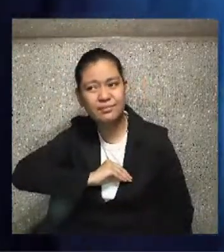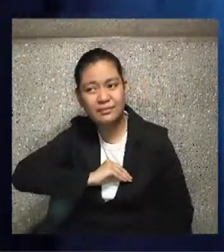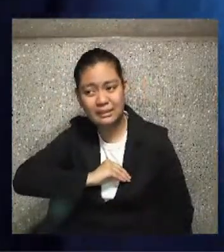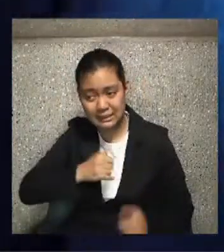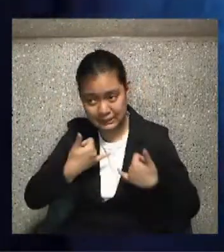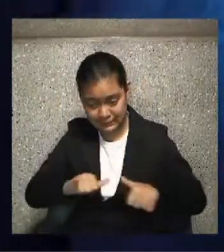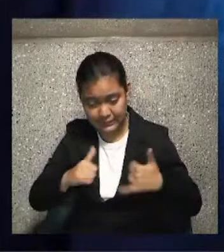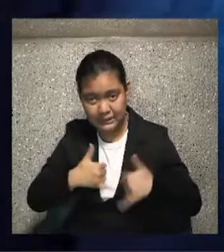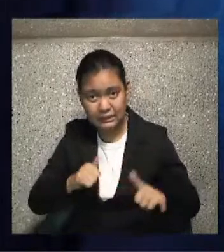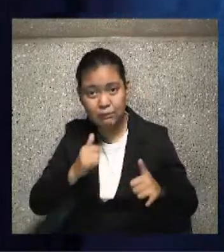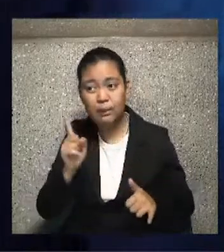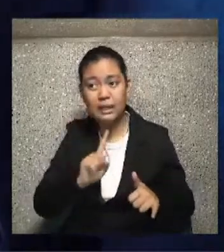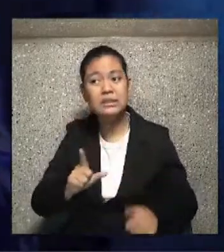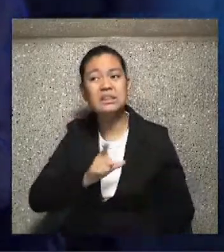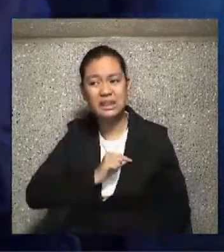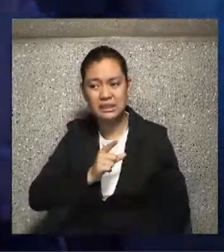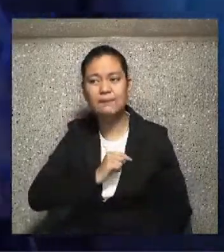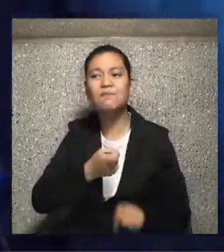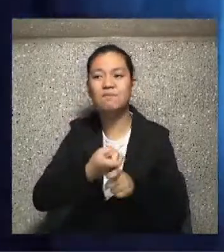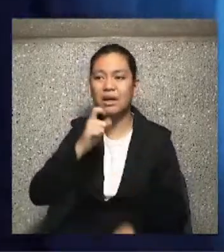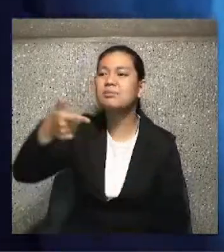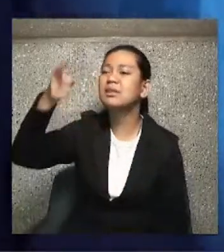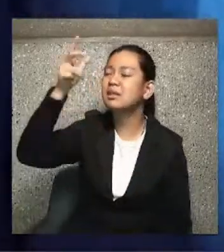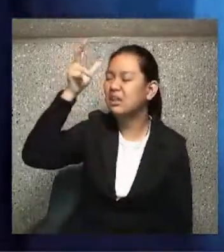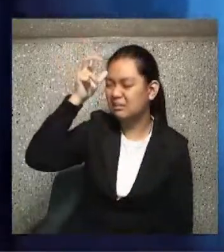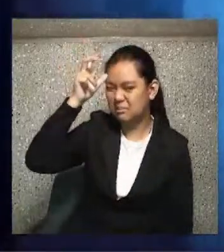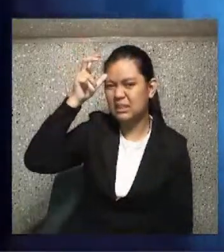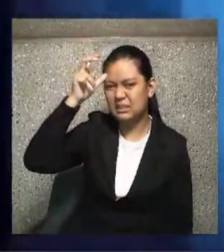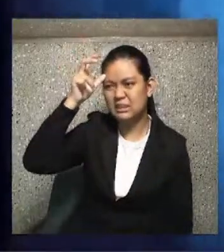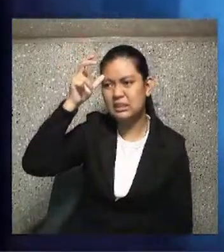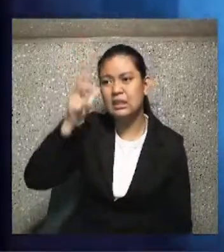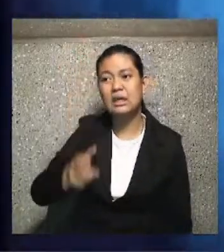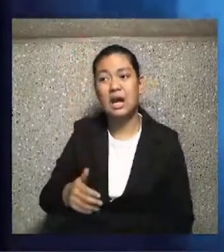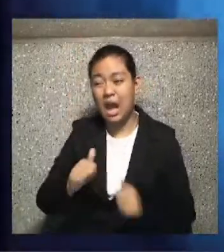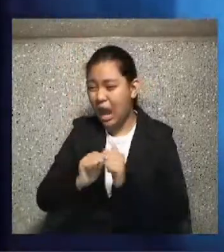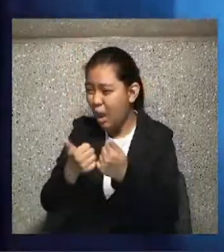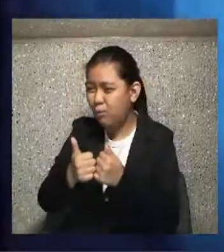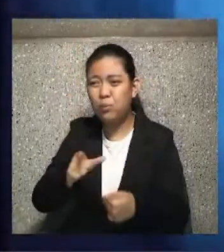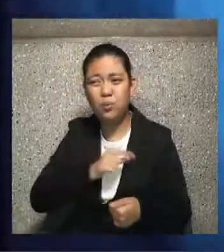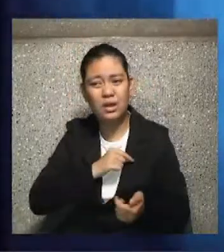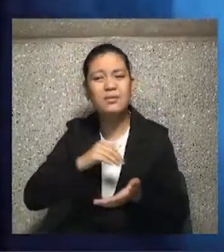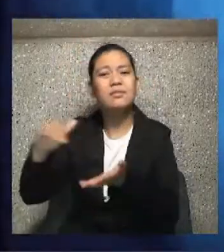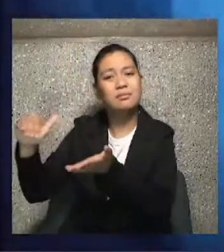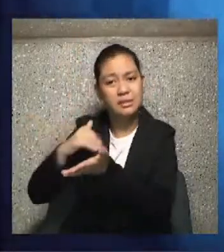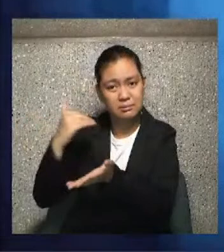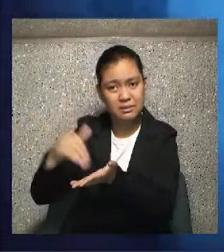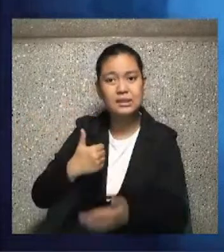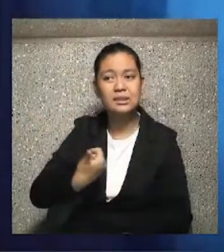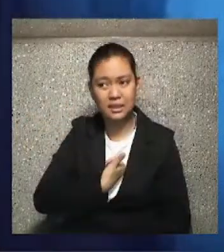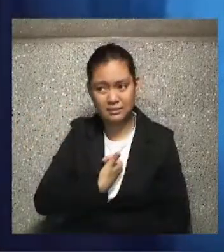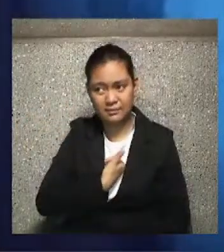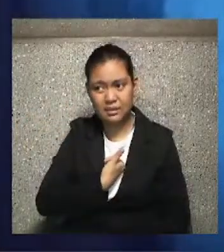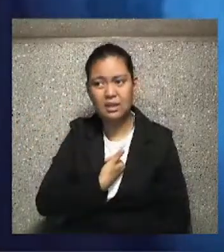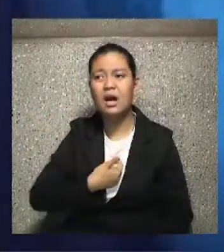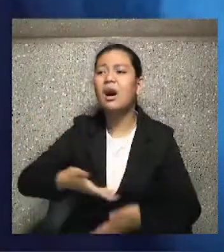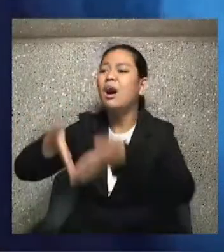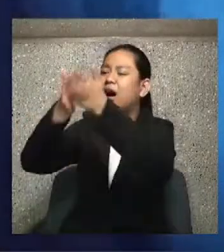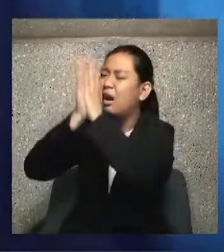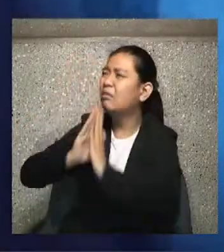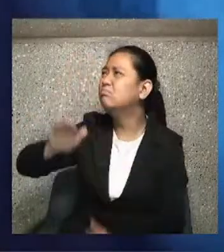could ever be forgiven. So how do you forgive yourself? First, by receiving the absolution.